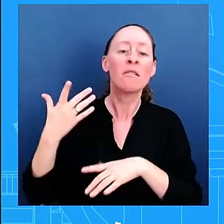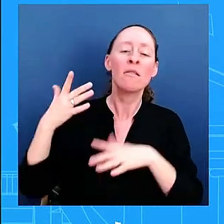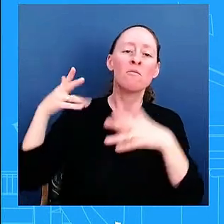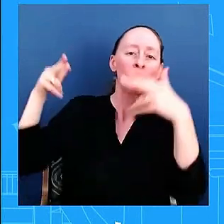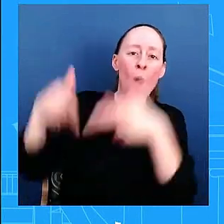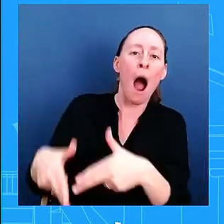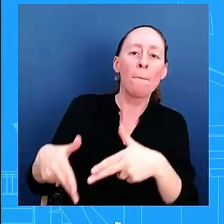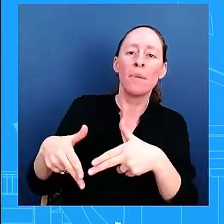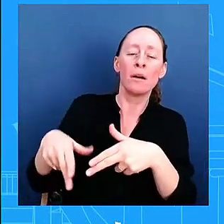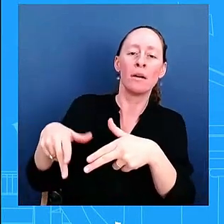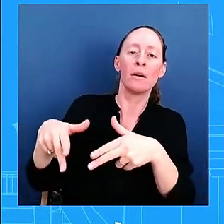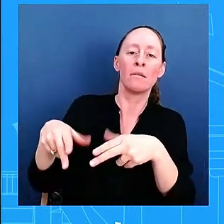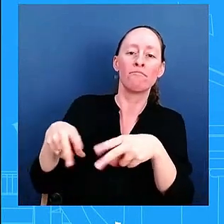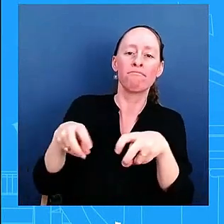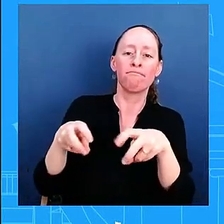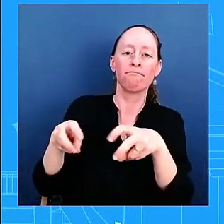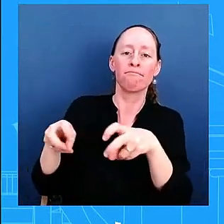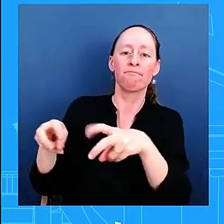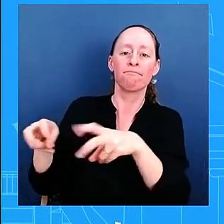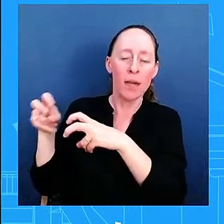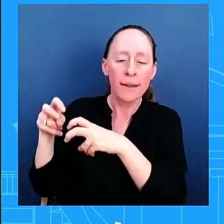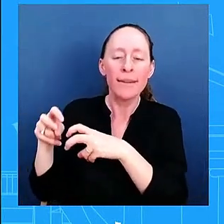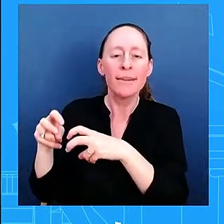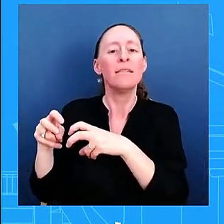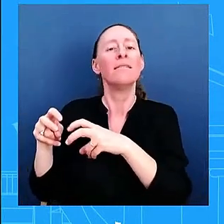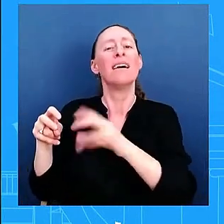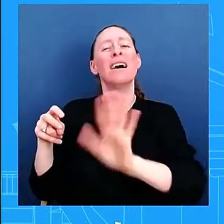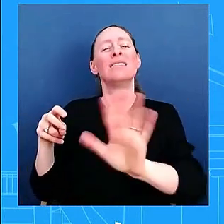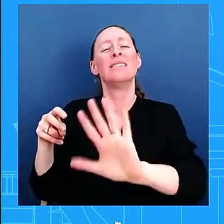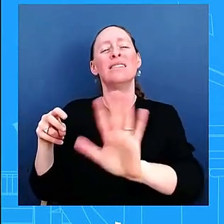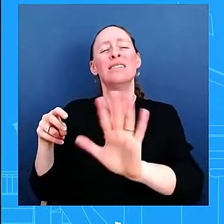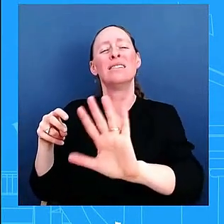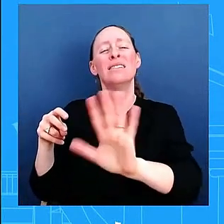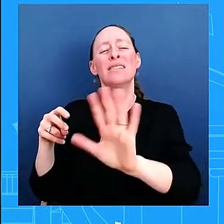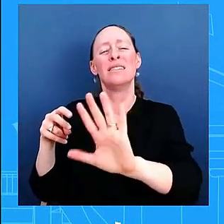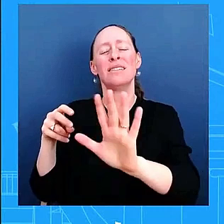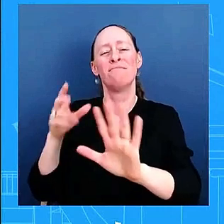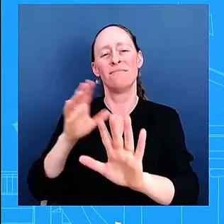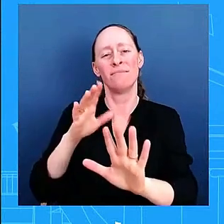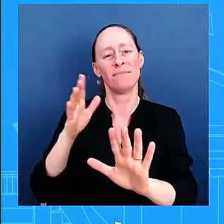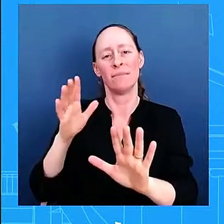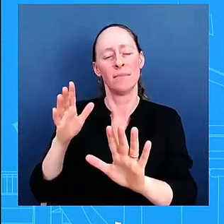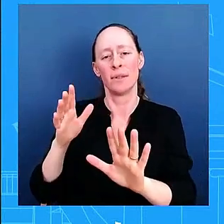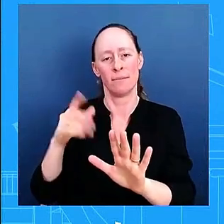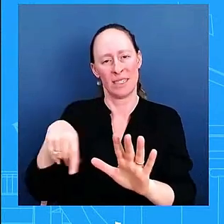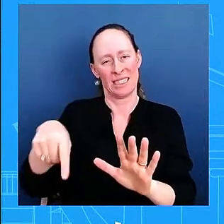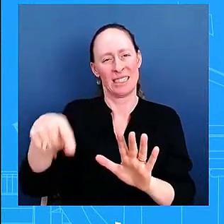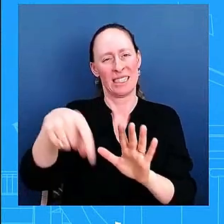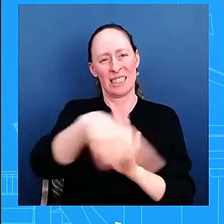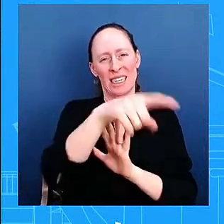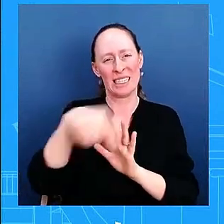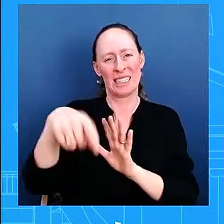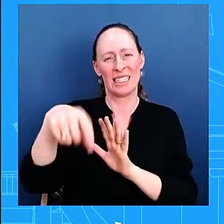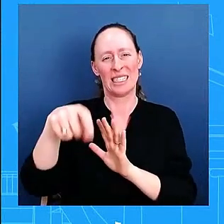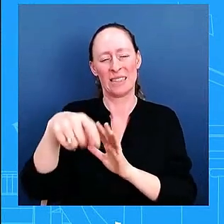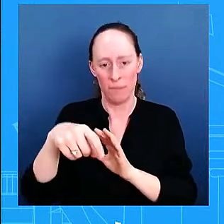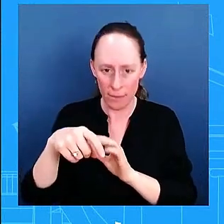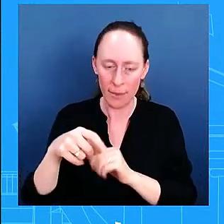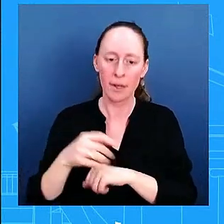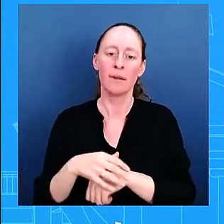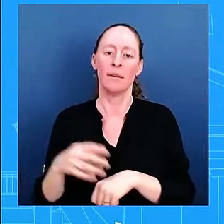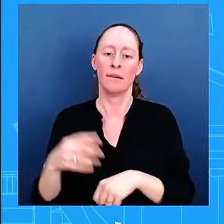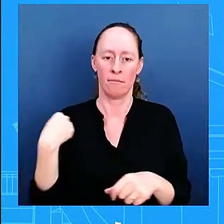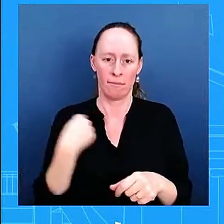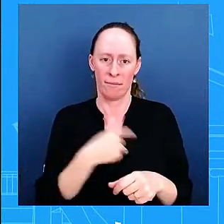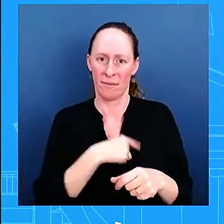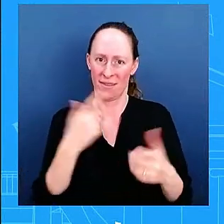from those in desperate need and we uh here in the u.s as the largest are the largest contributor to the